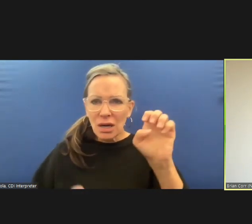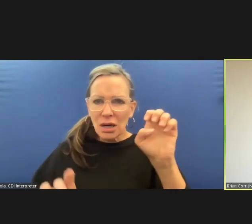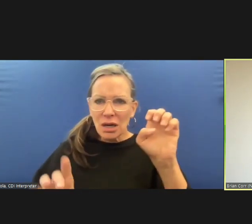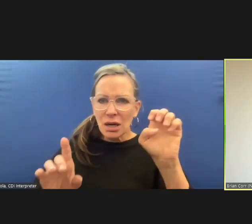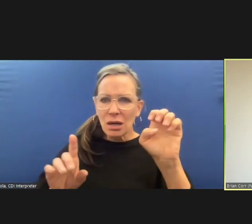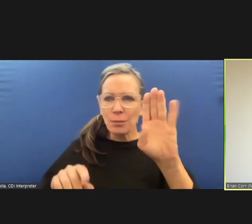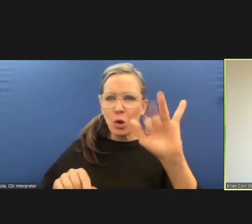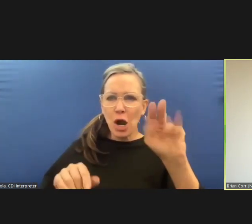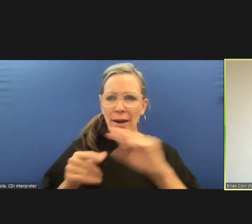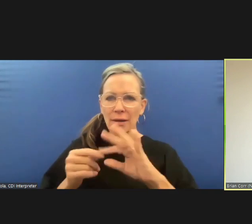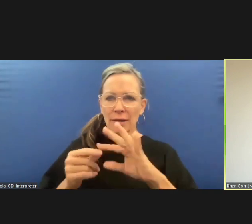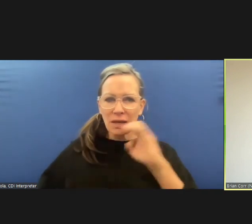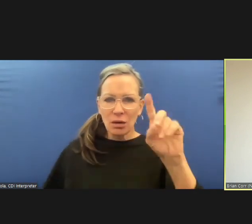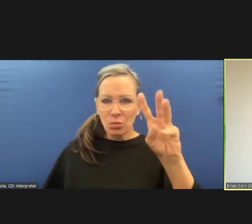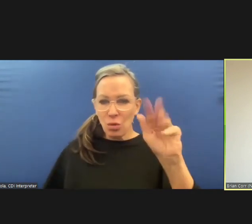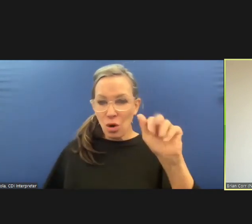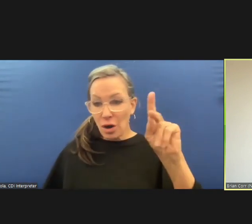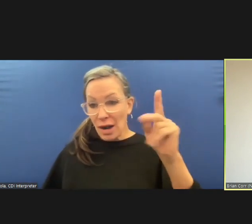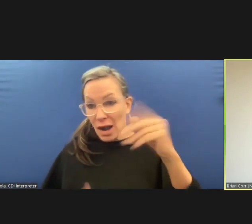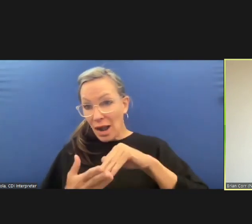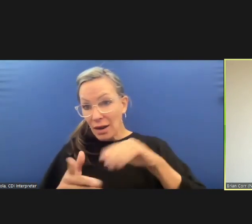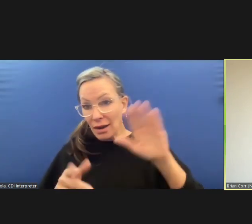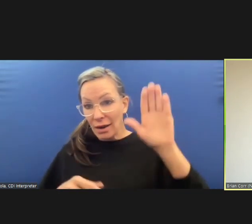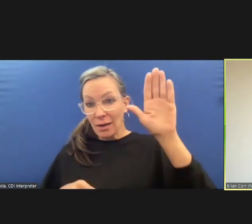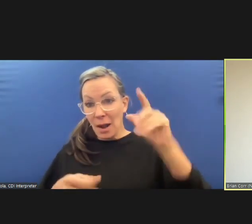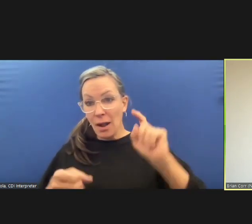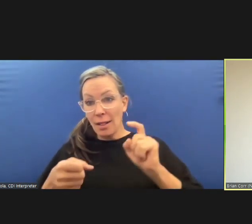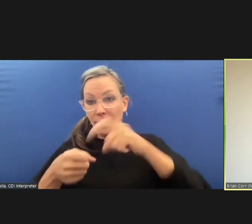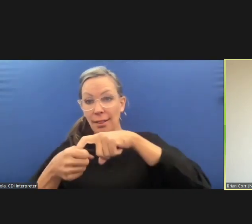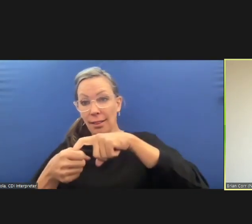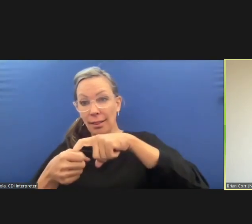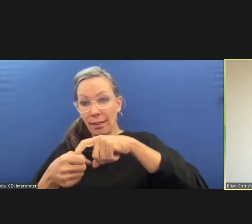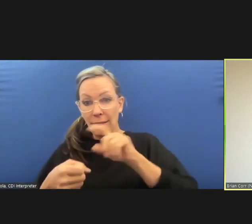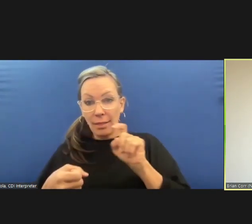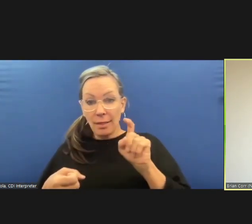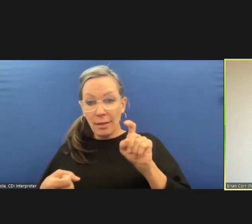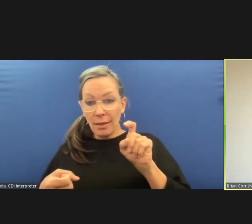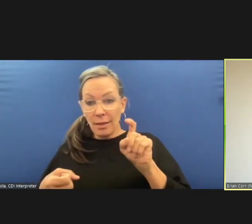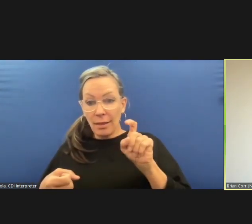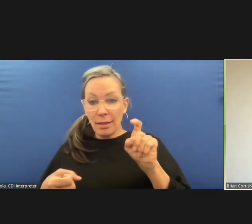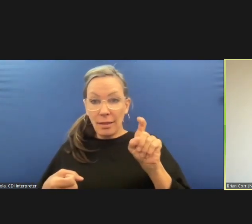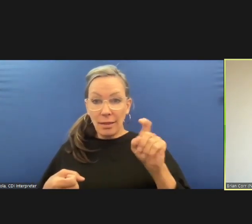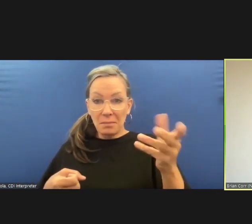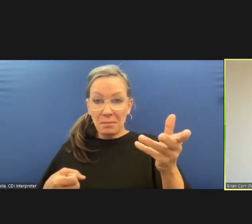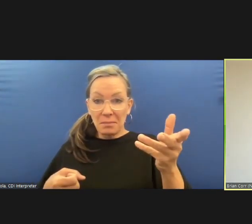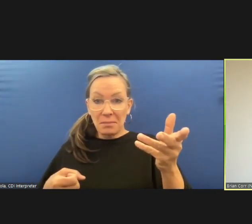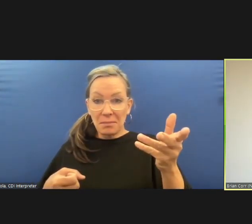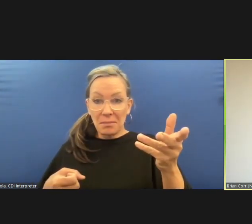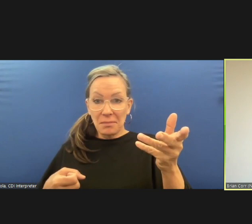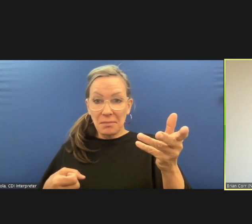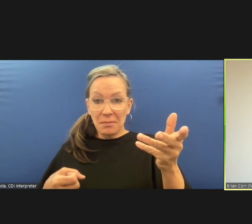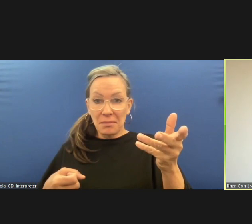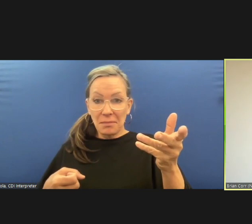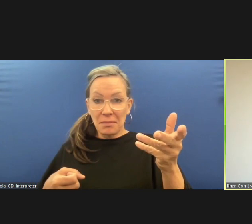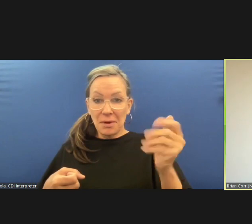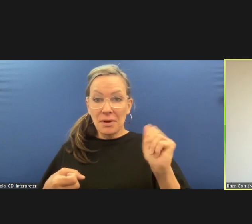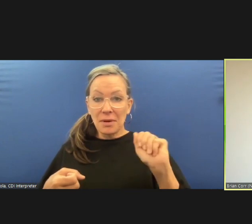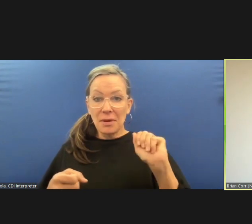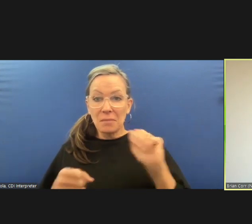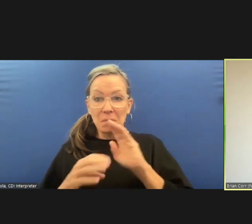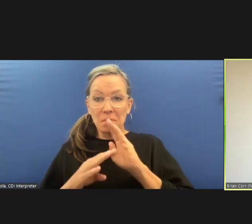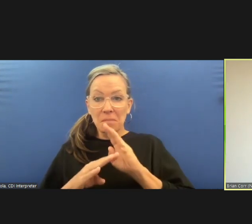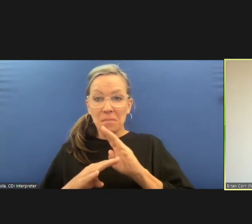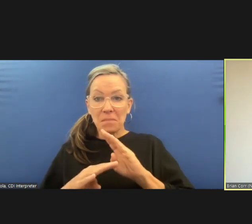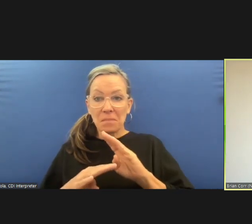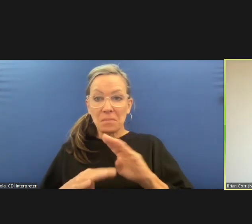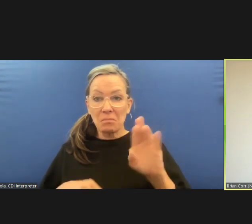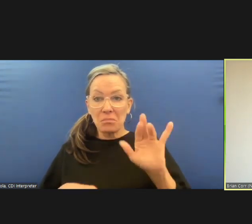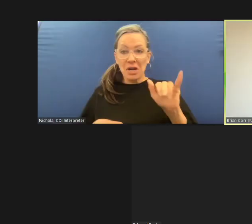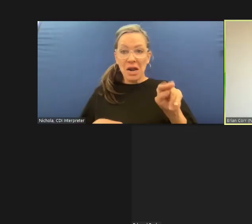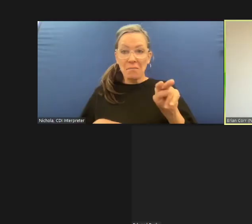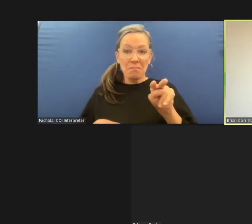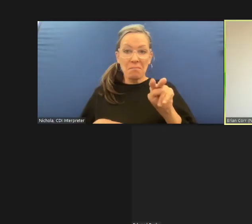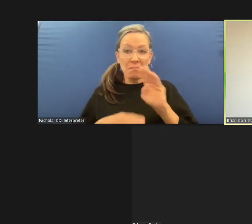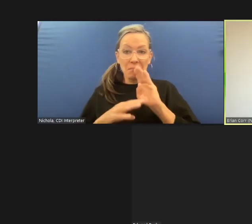okay